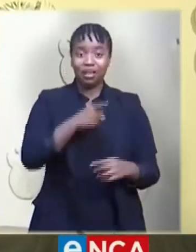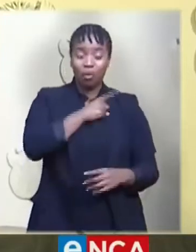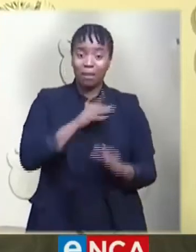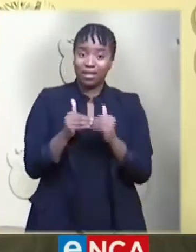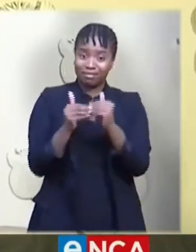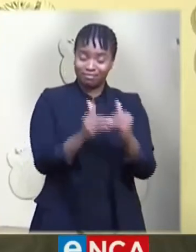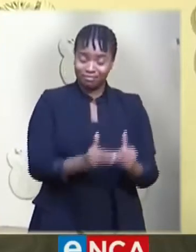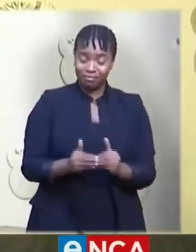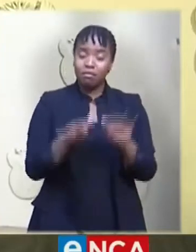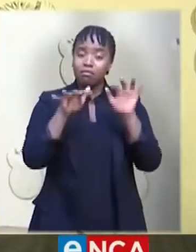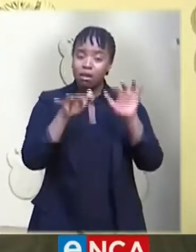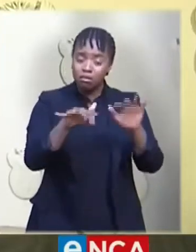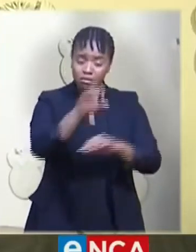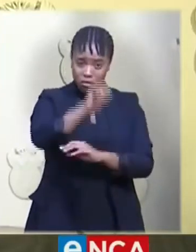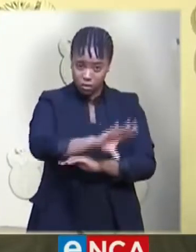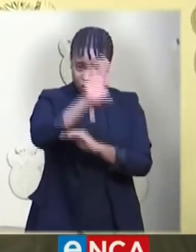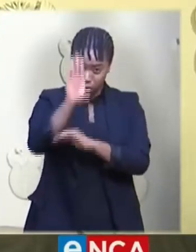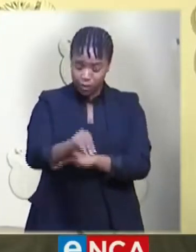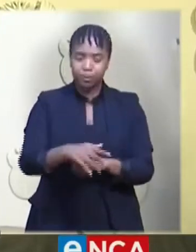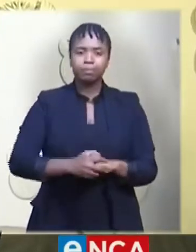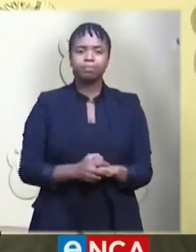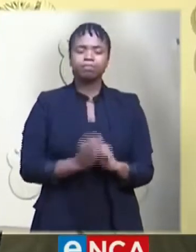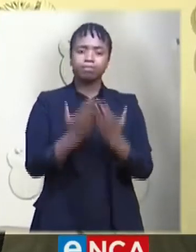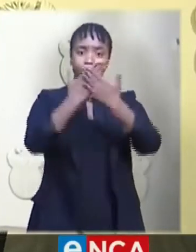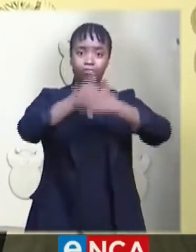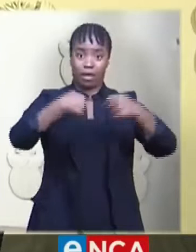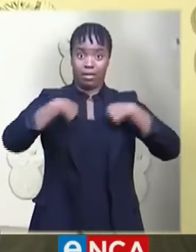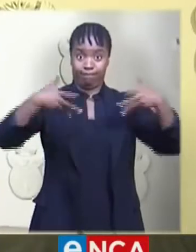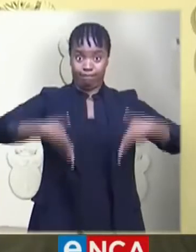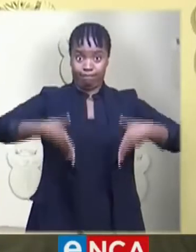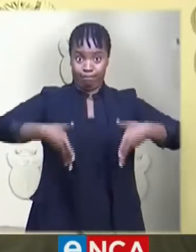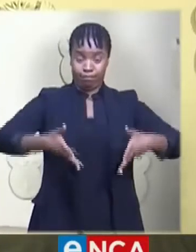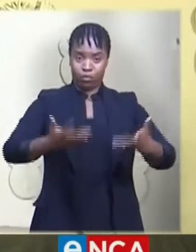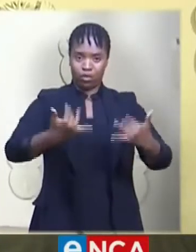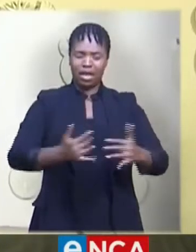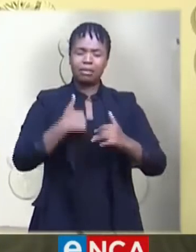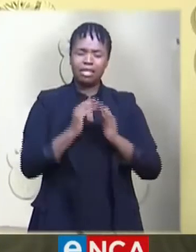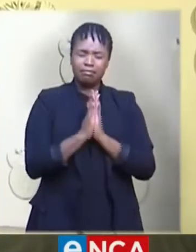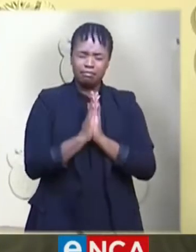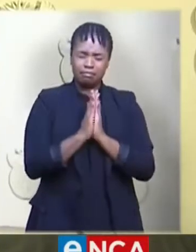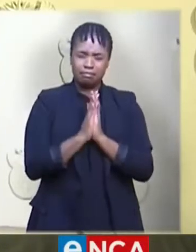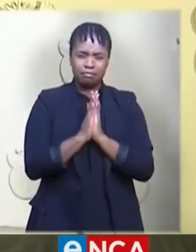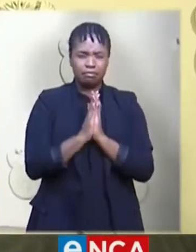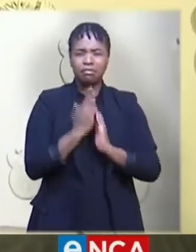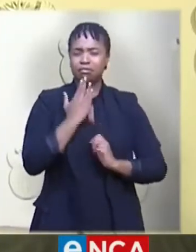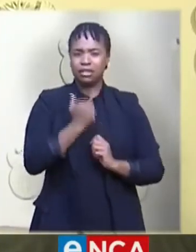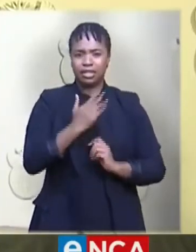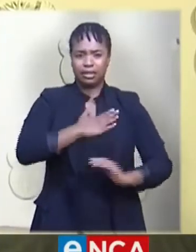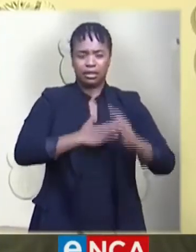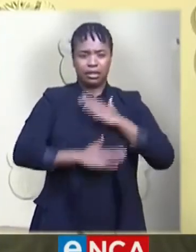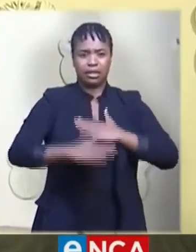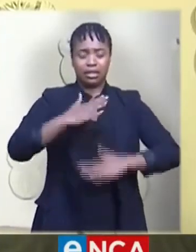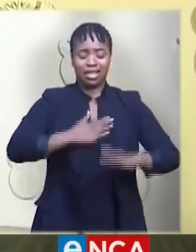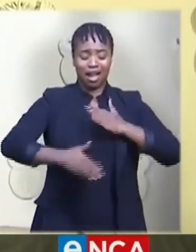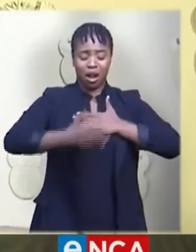Fellow South Africans, this evening I stand before you to ask you to endure even longer.